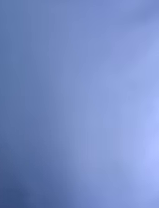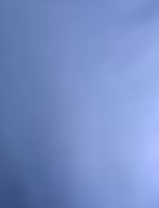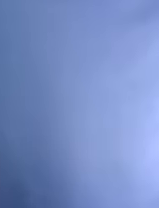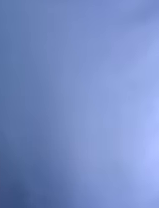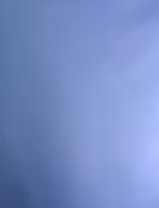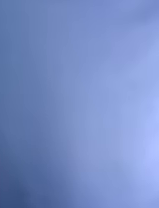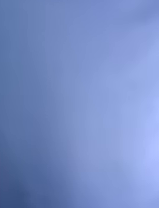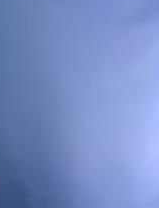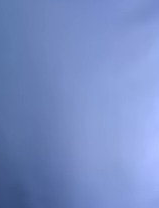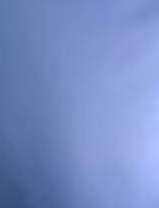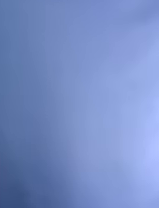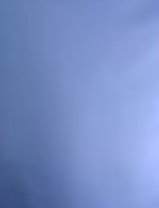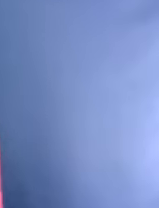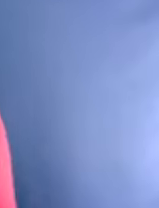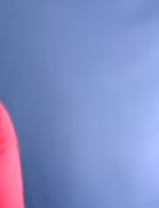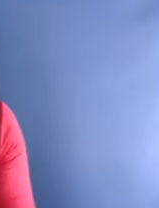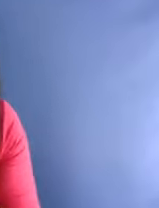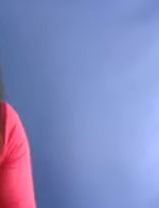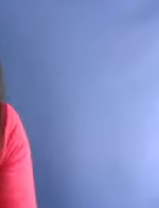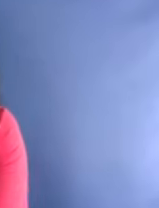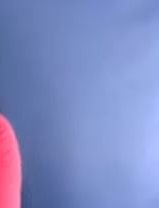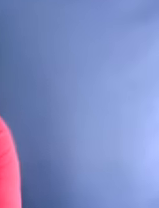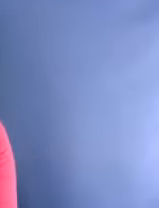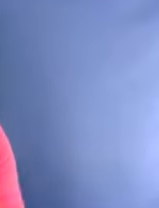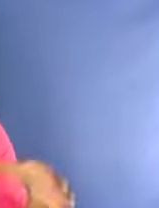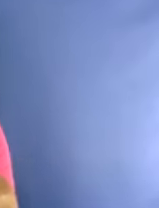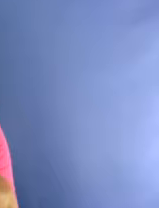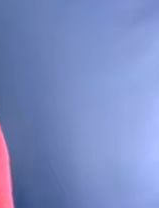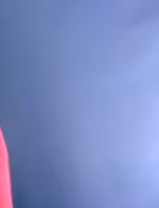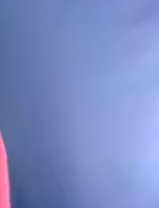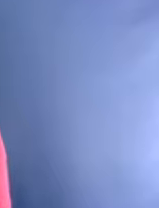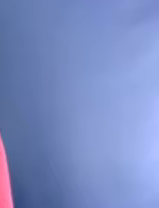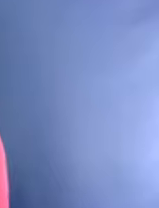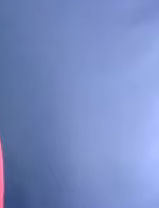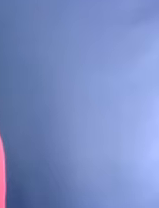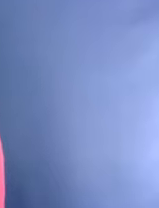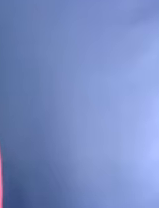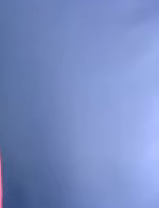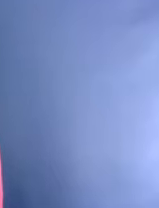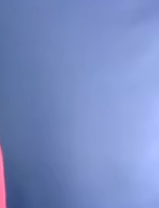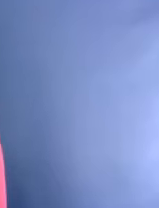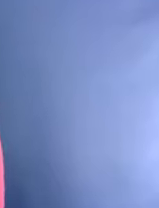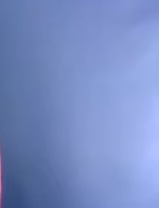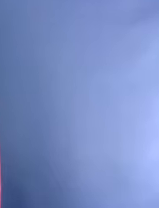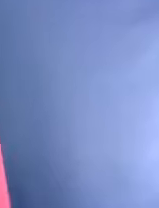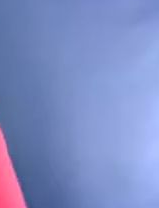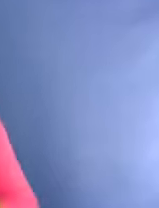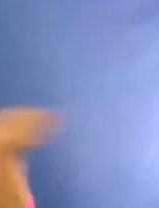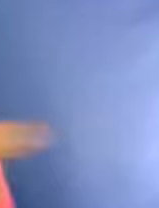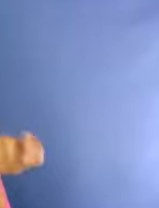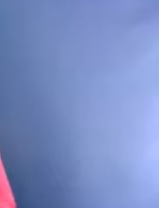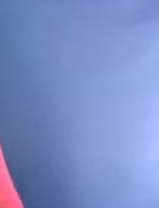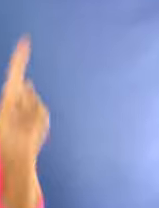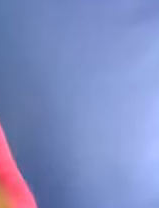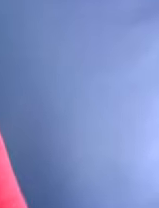with faith and community sector. In 2018 SAFE hosted a conference highlighting the